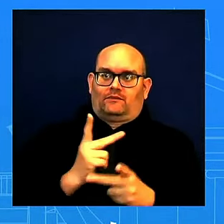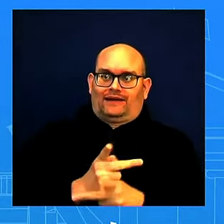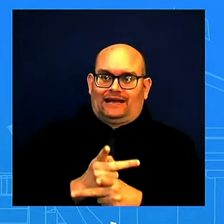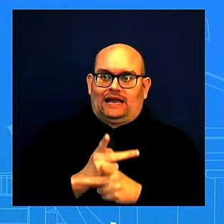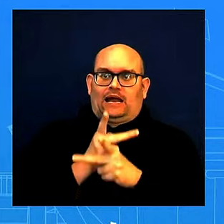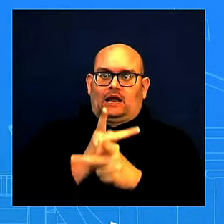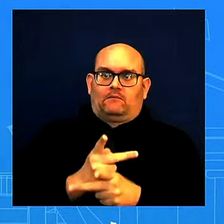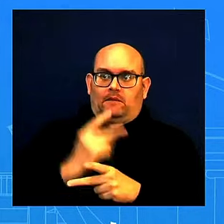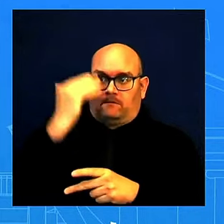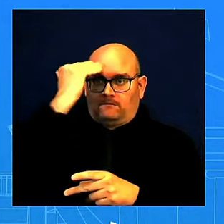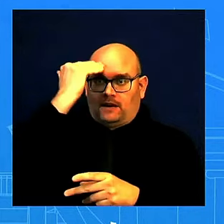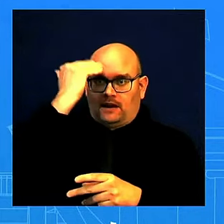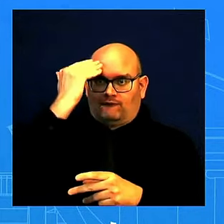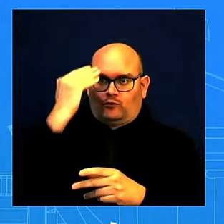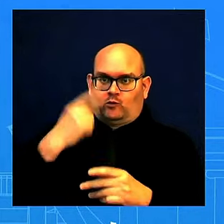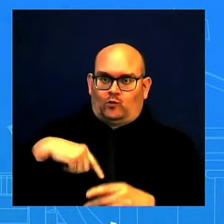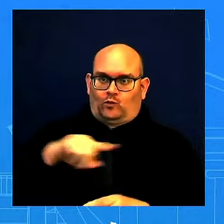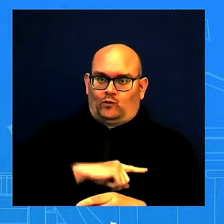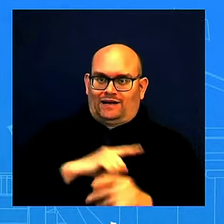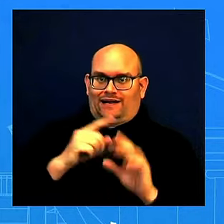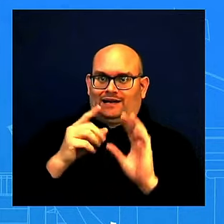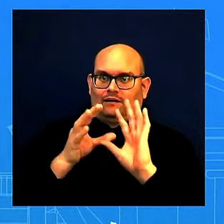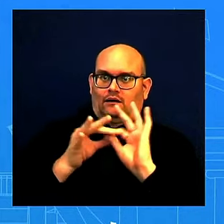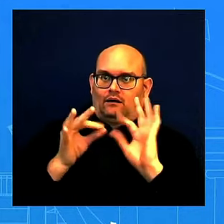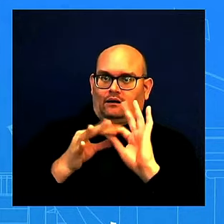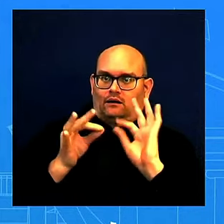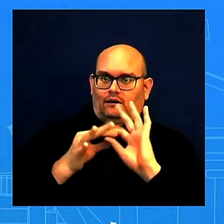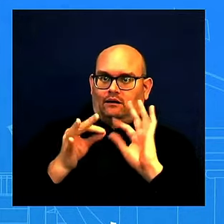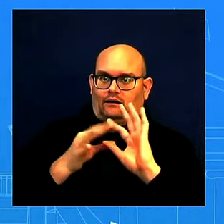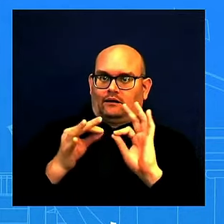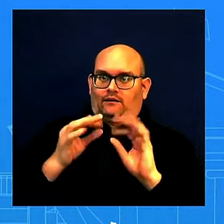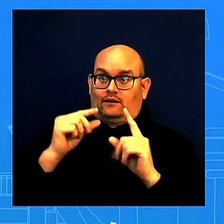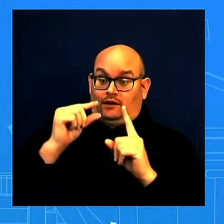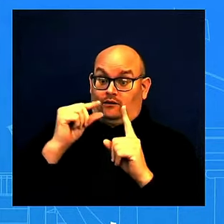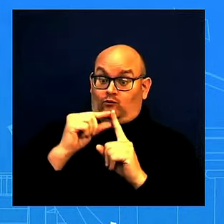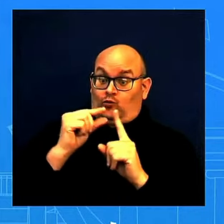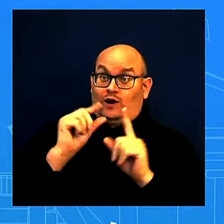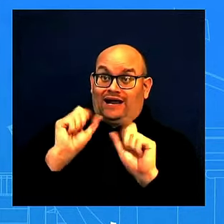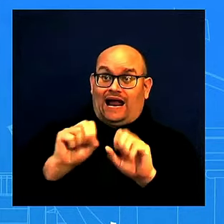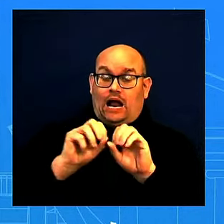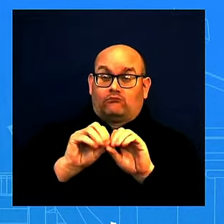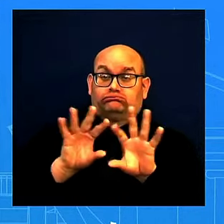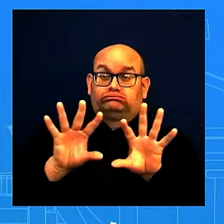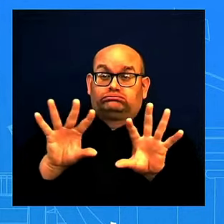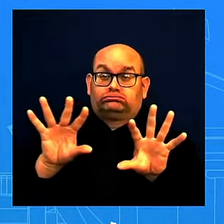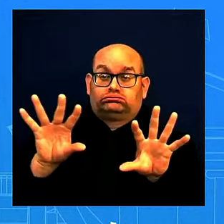This kind of rhetoric is inflammatory and divisive and incredibly unhelpful.